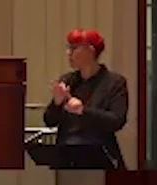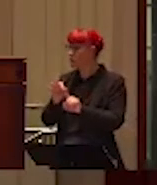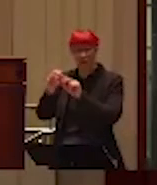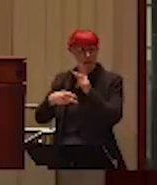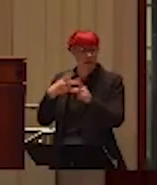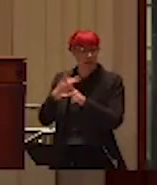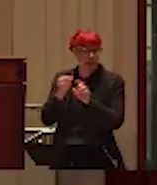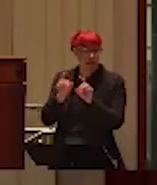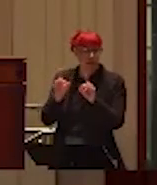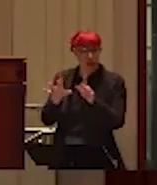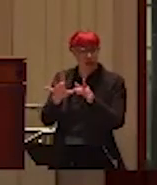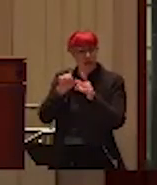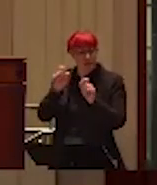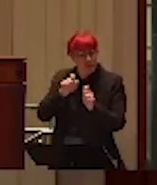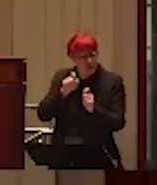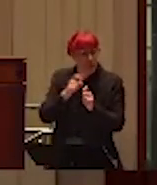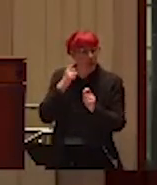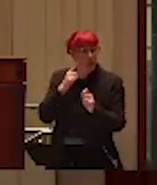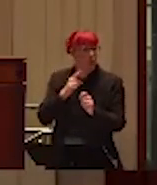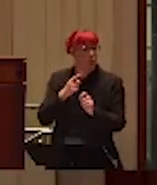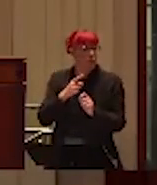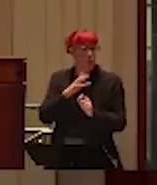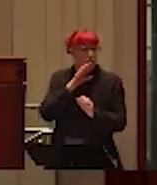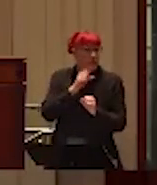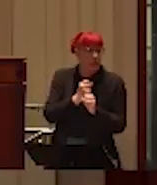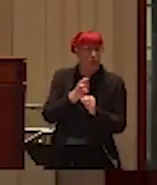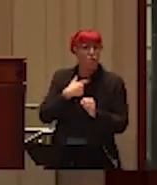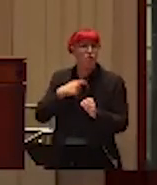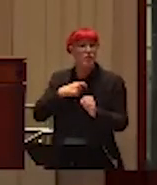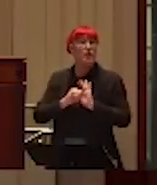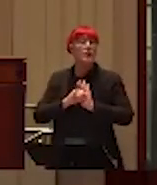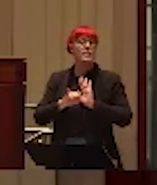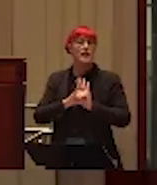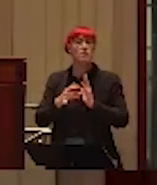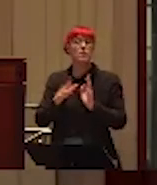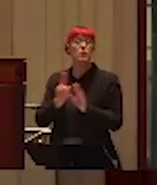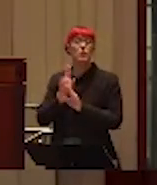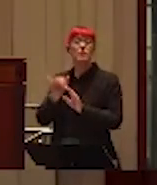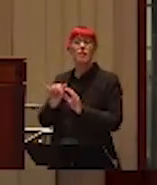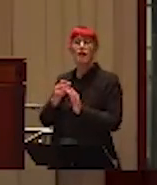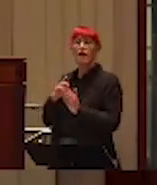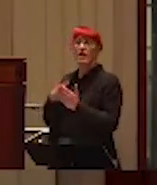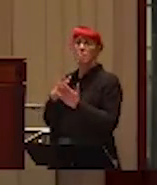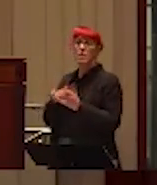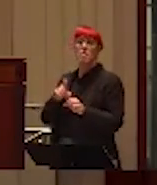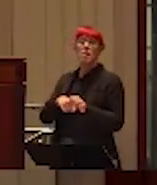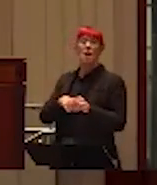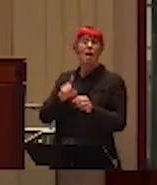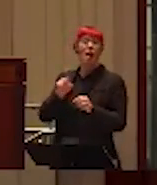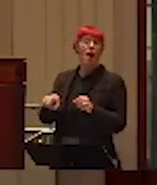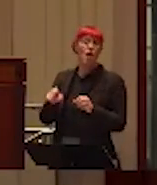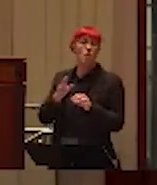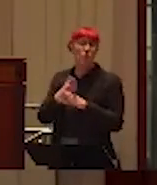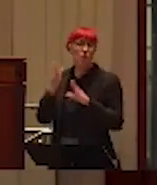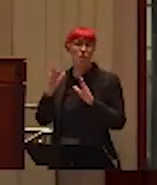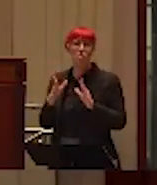sexual orientation or gender identity, where partners might use that or weaponize that in terms of outing a partner to people who aren't aware